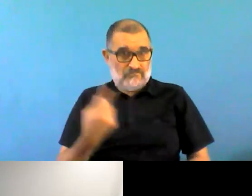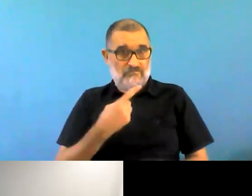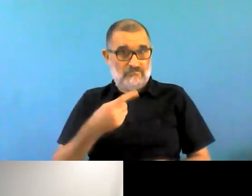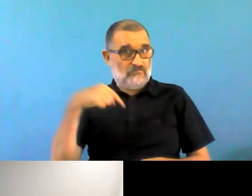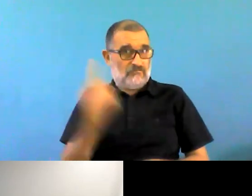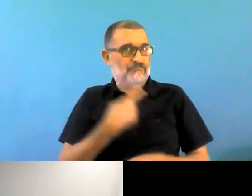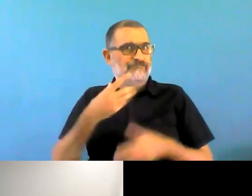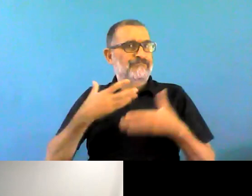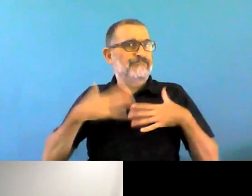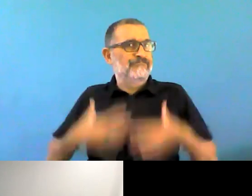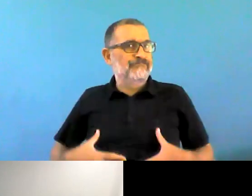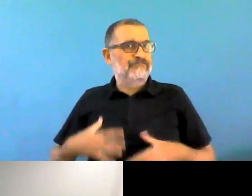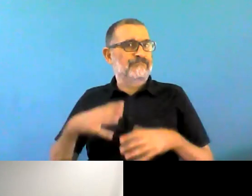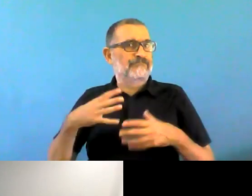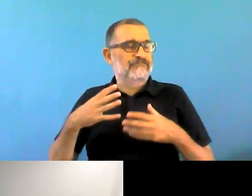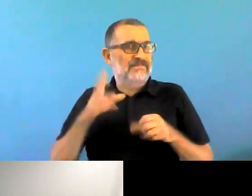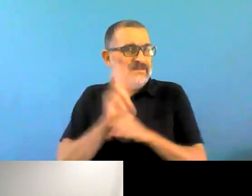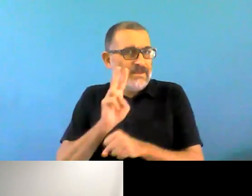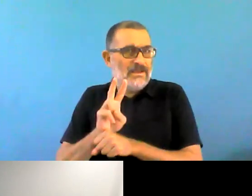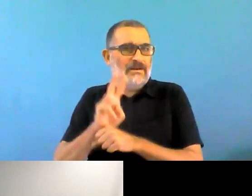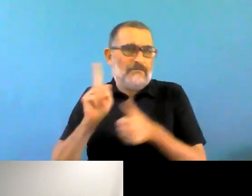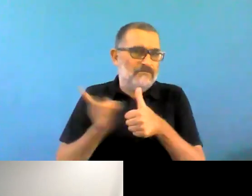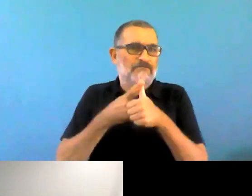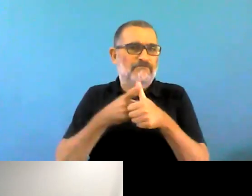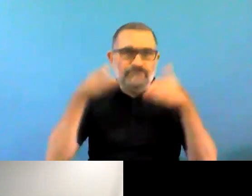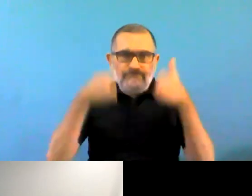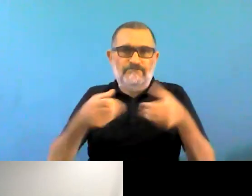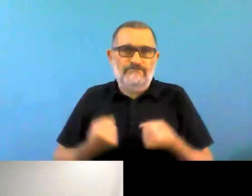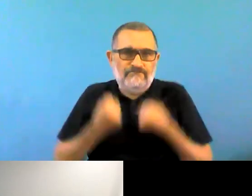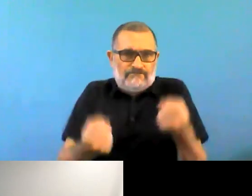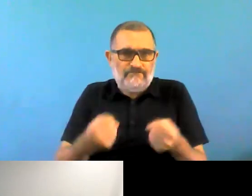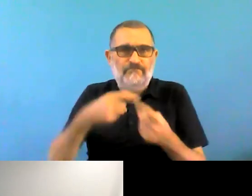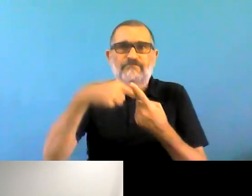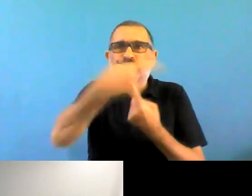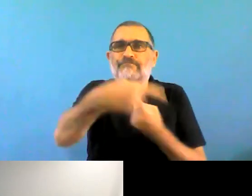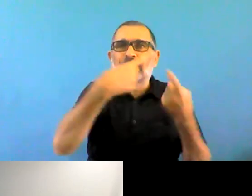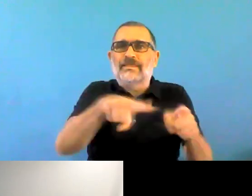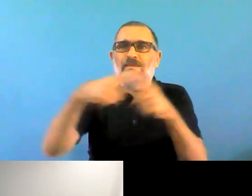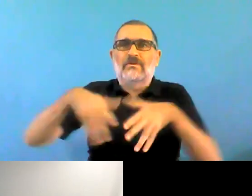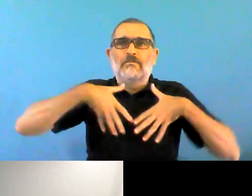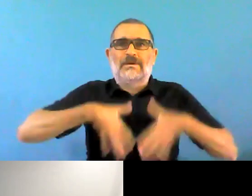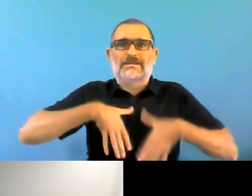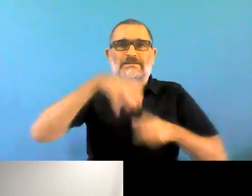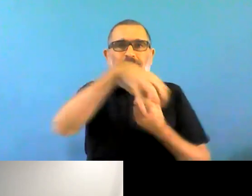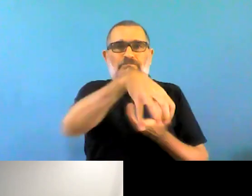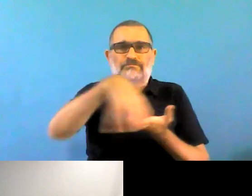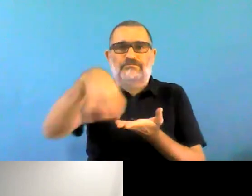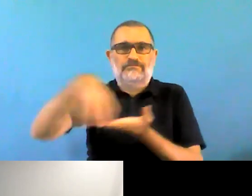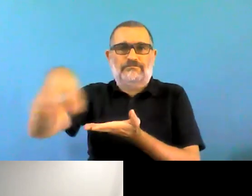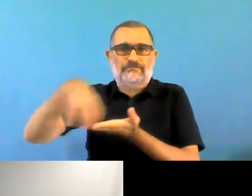even trash collectors were